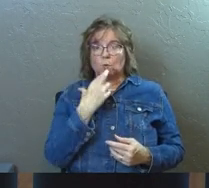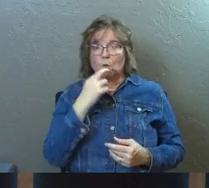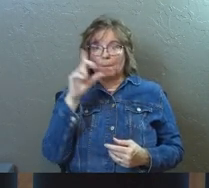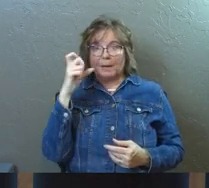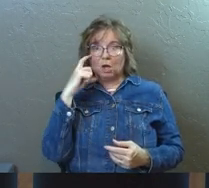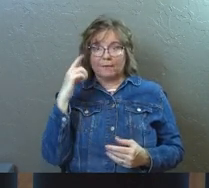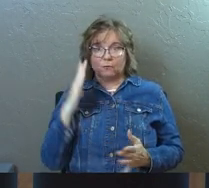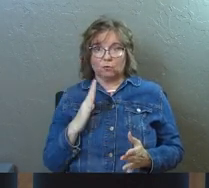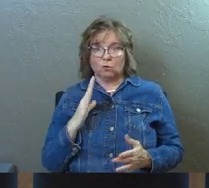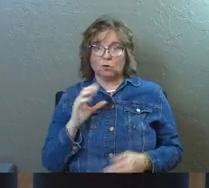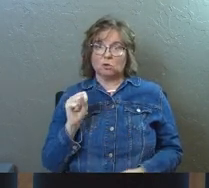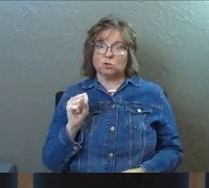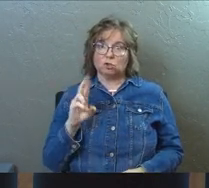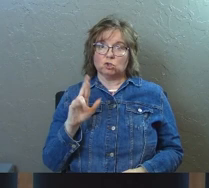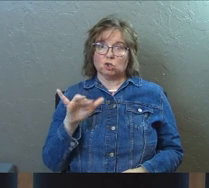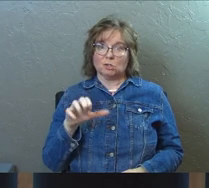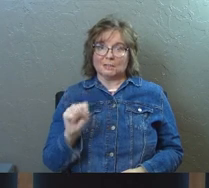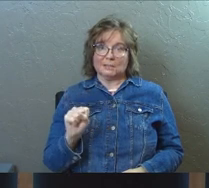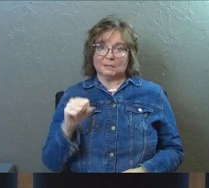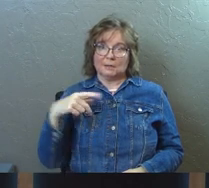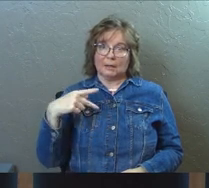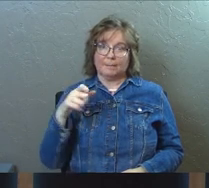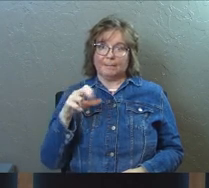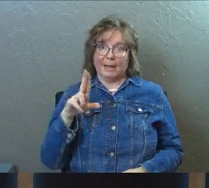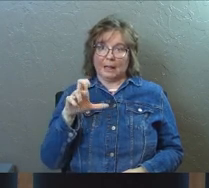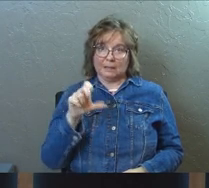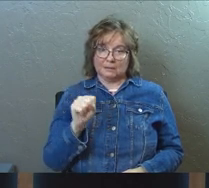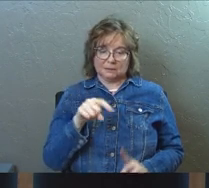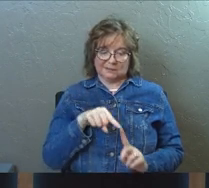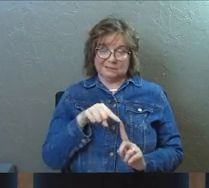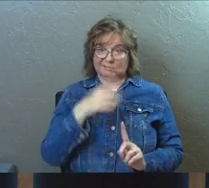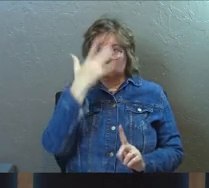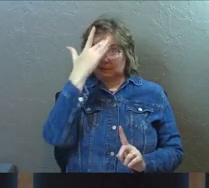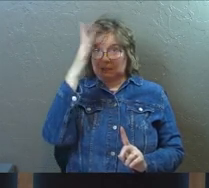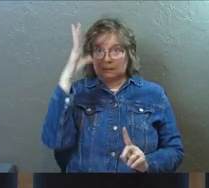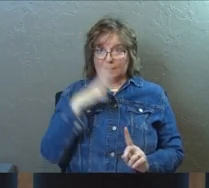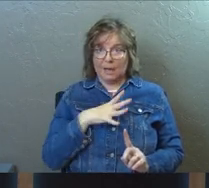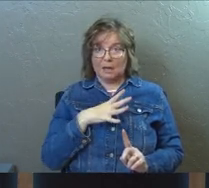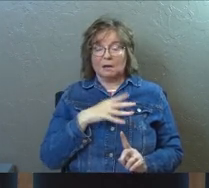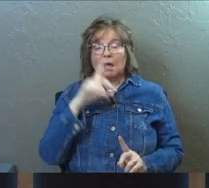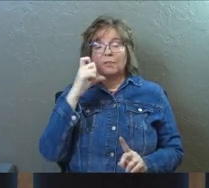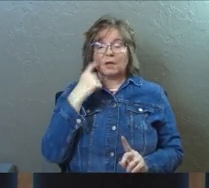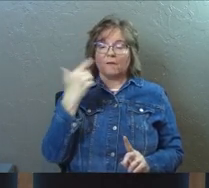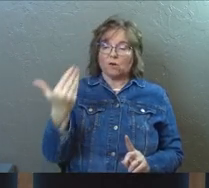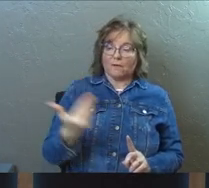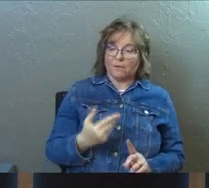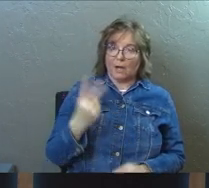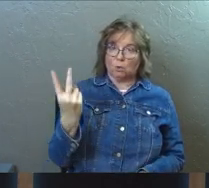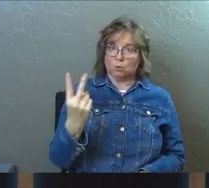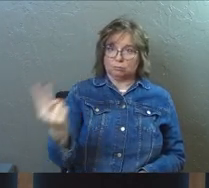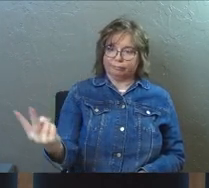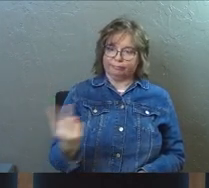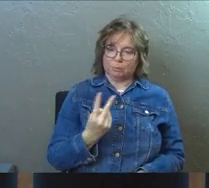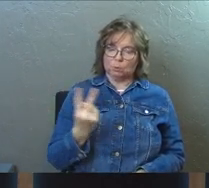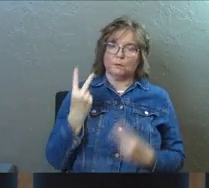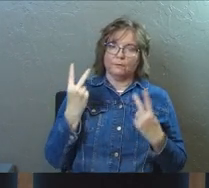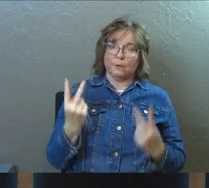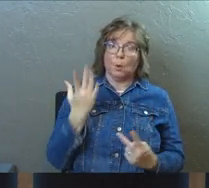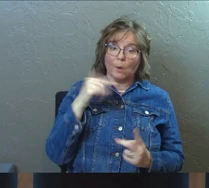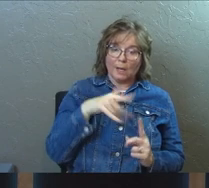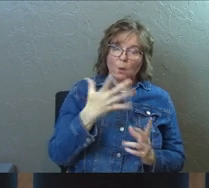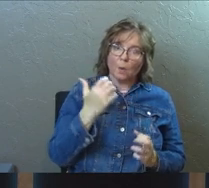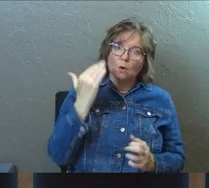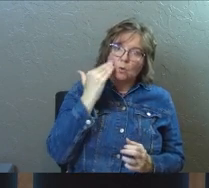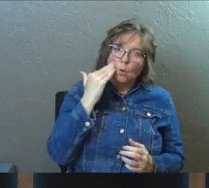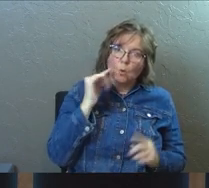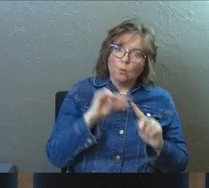Paulus, who was an intelligent man, and the governor invited Barnabas and Saul to visit him, for he wanted to hear the word of